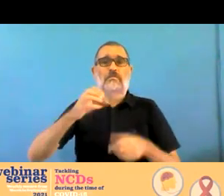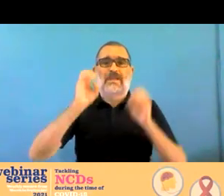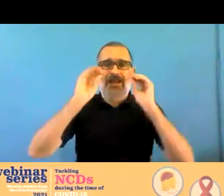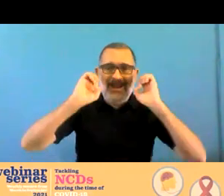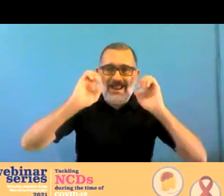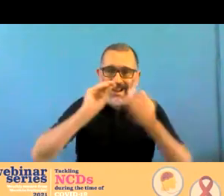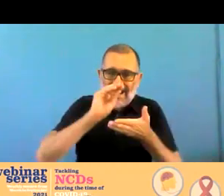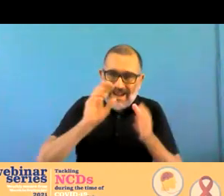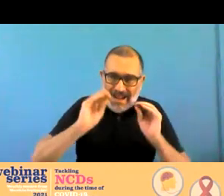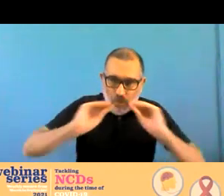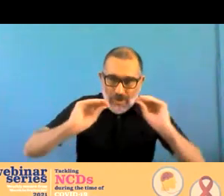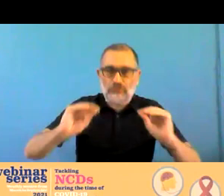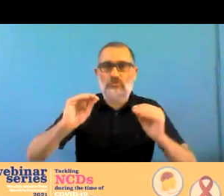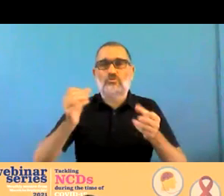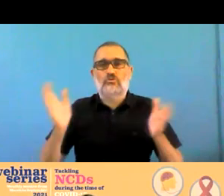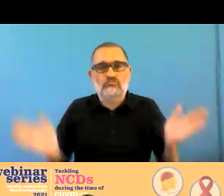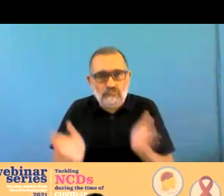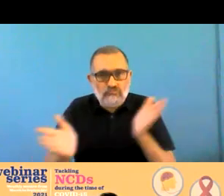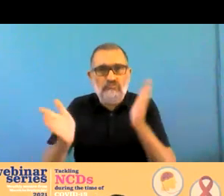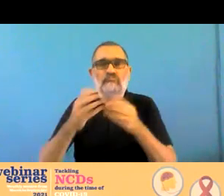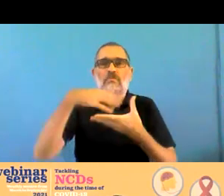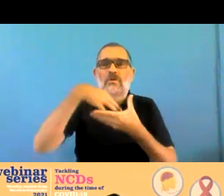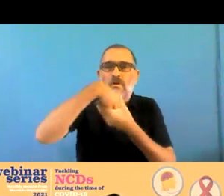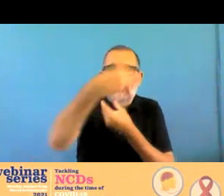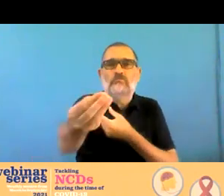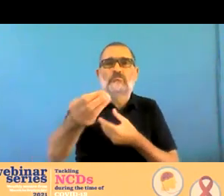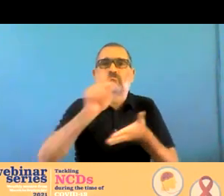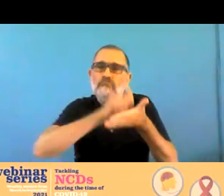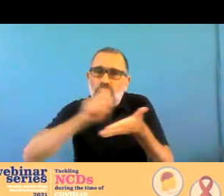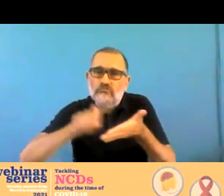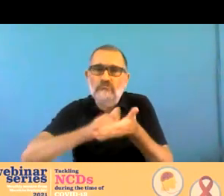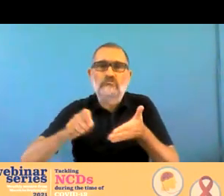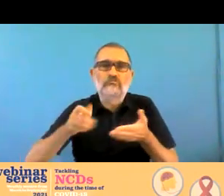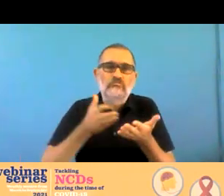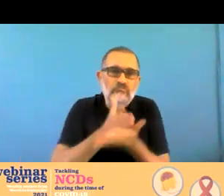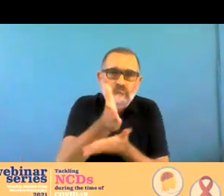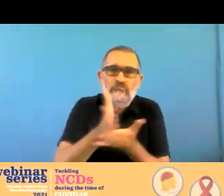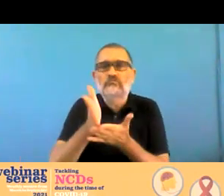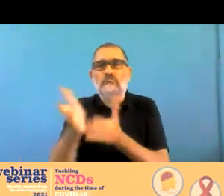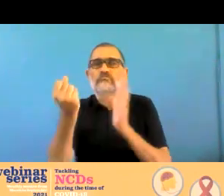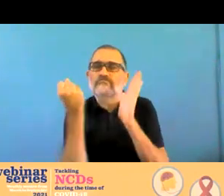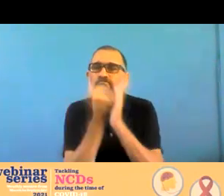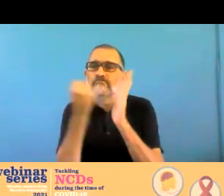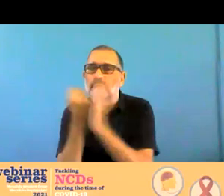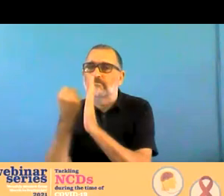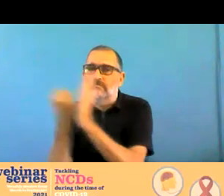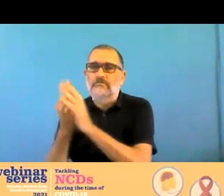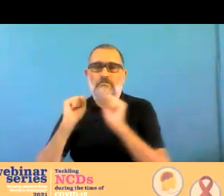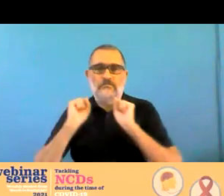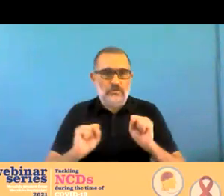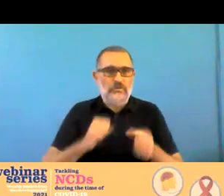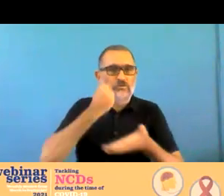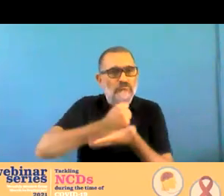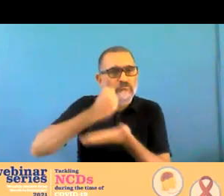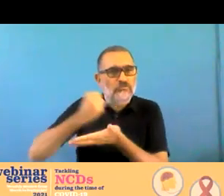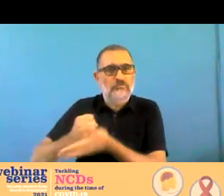early detection of mental health issues treatment rehabilitation human rights